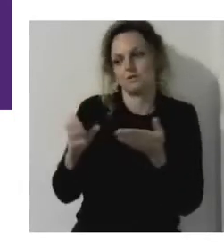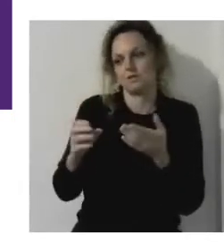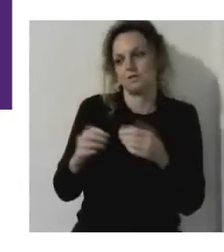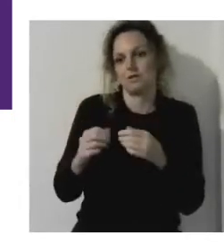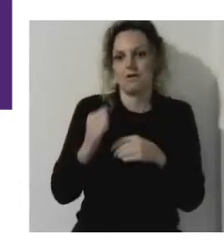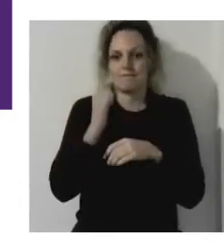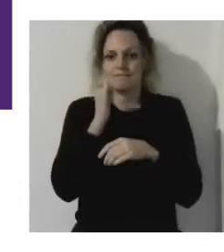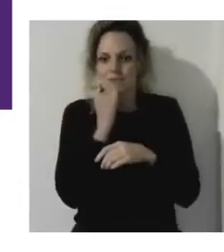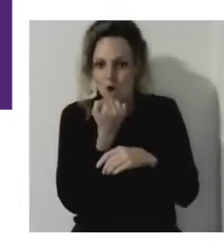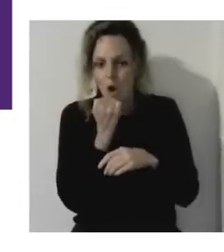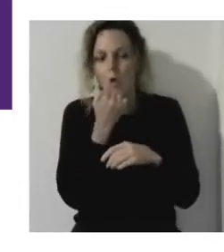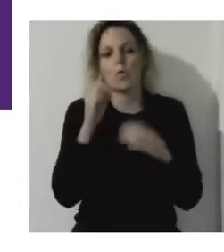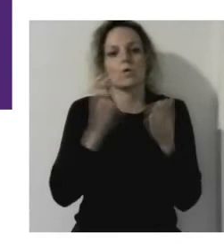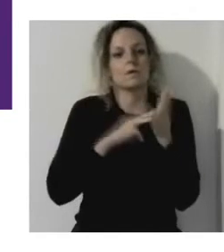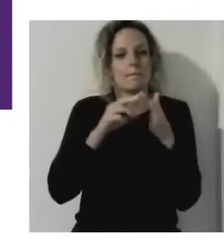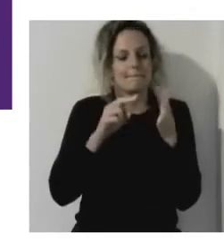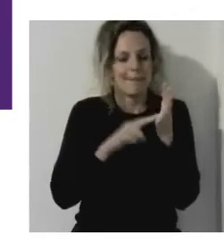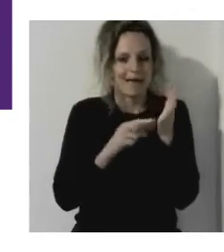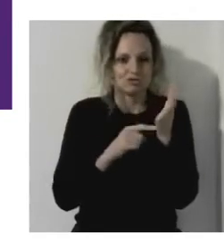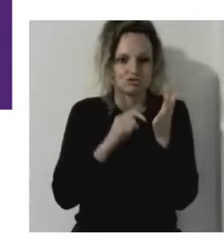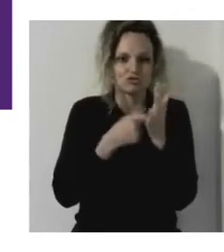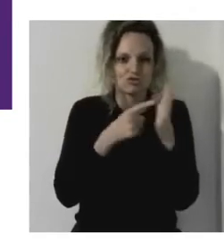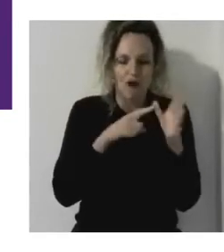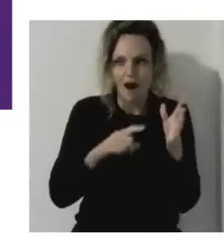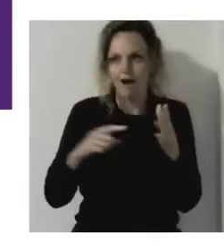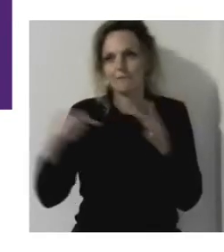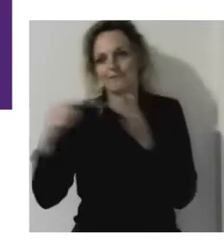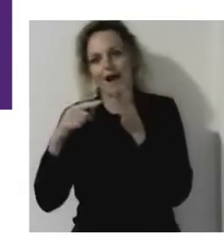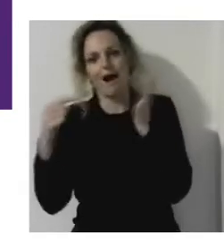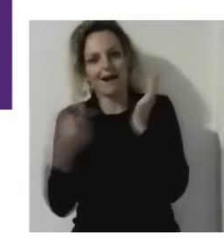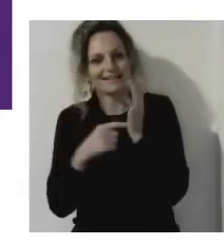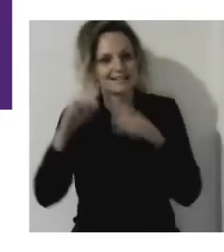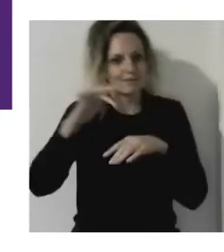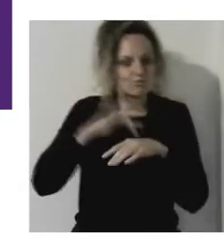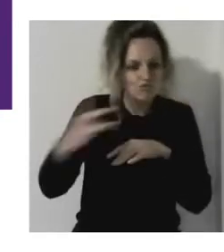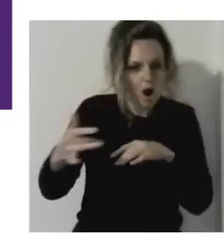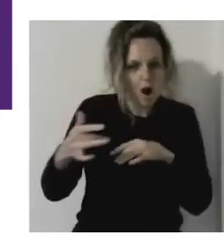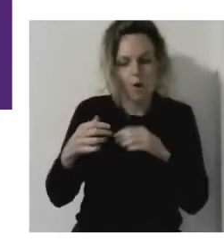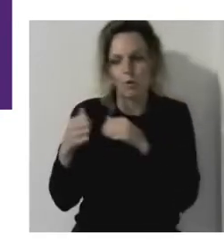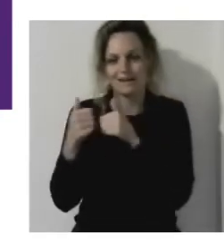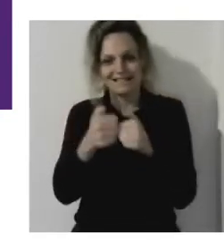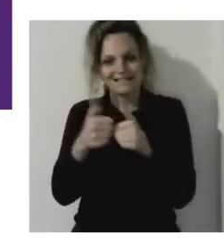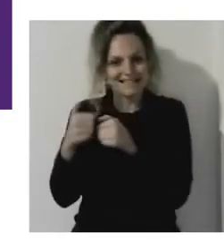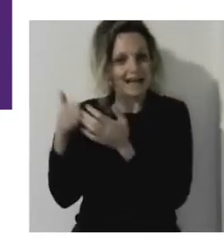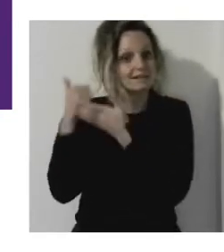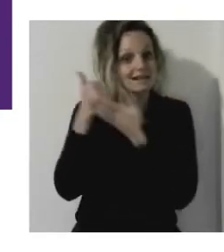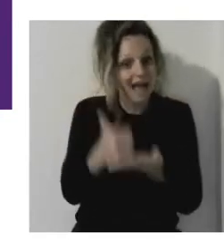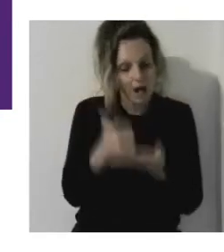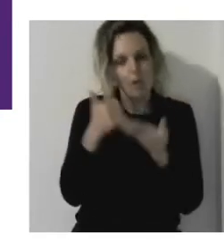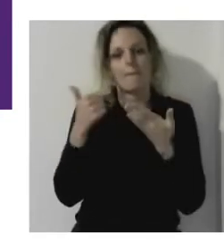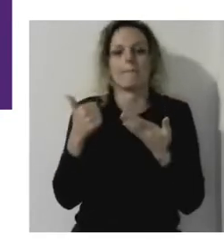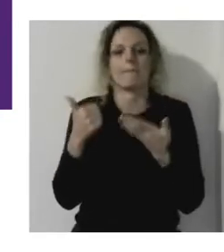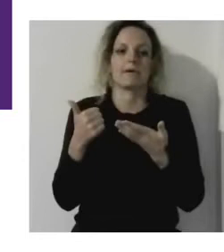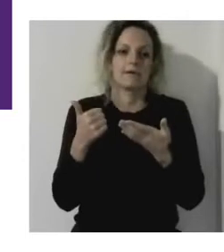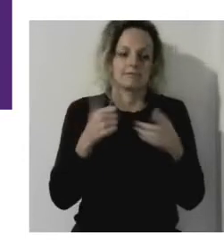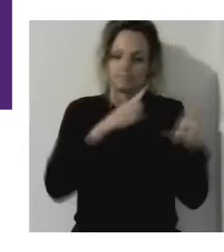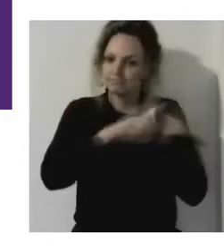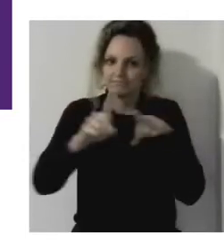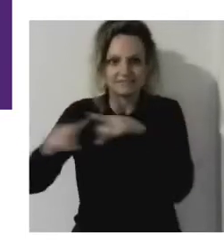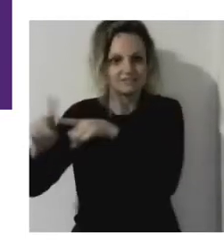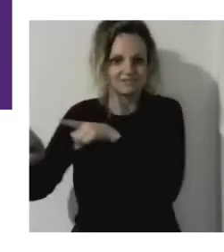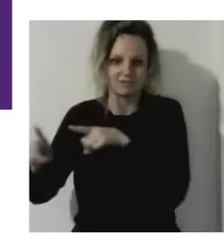IAAP, IT Pro, RNIB, Texthelp, UK Association for Accessible Formats and the Valuable 500.